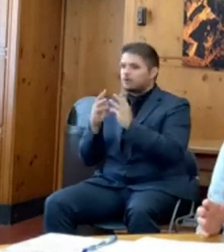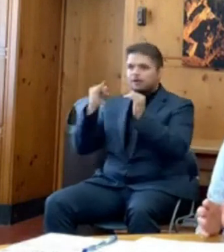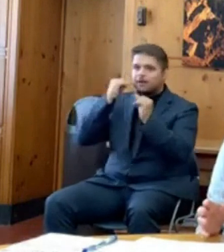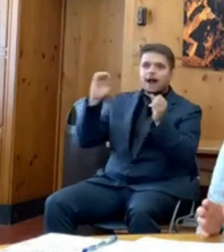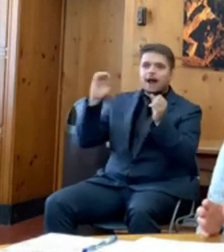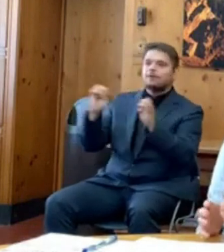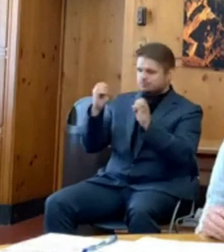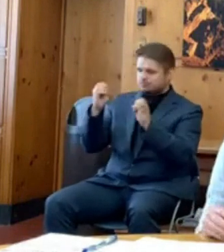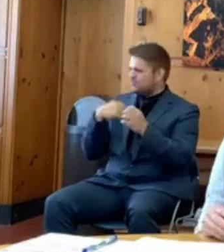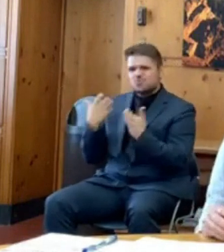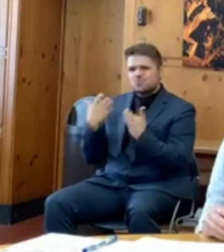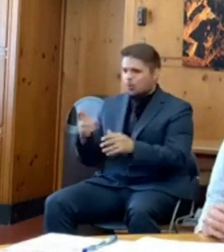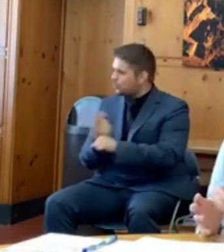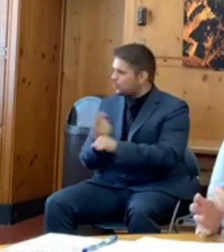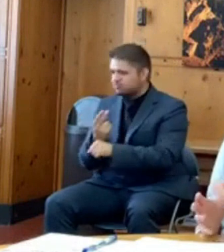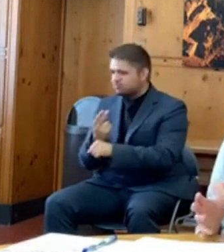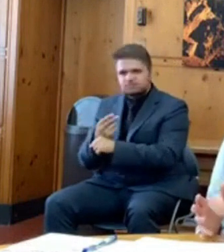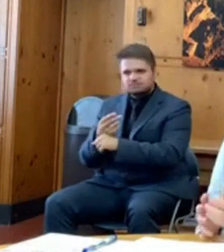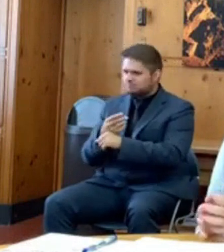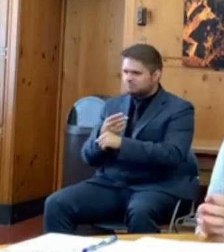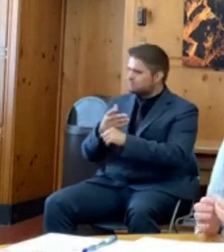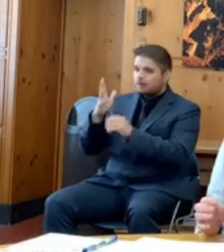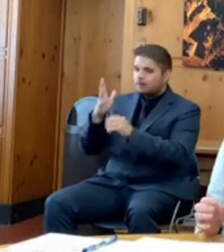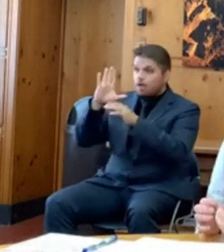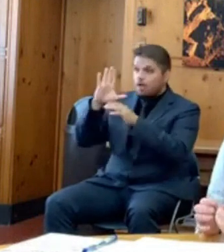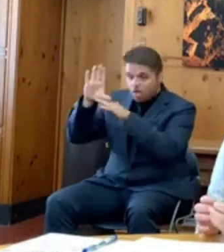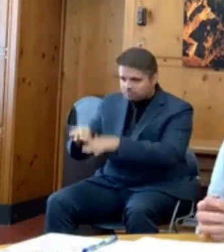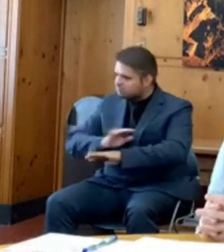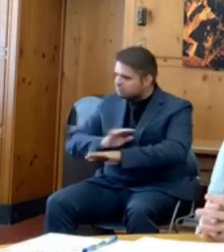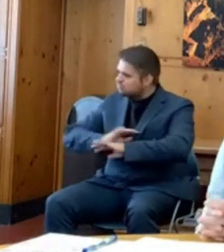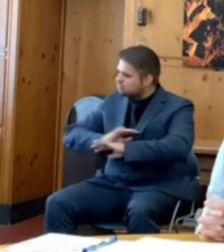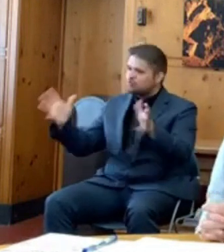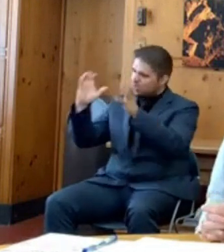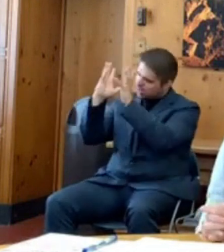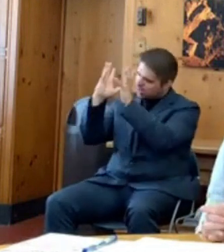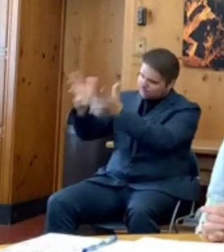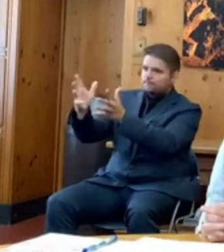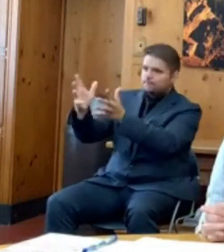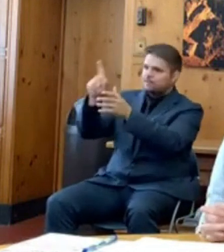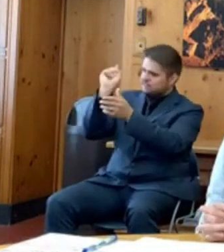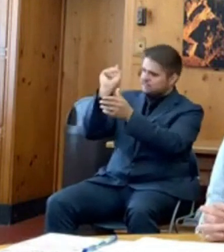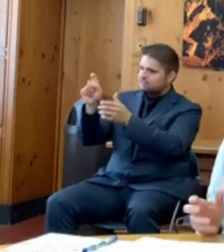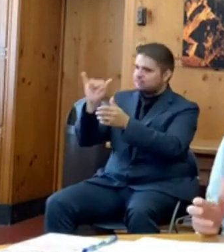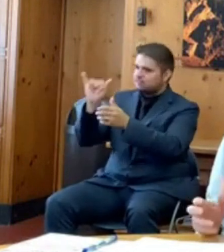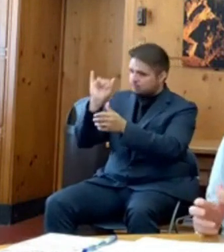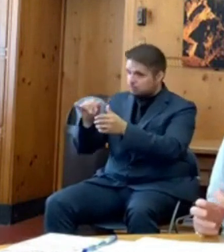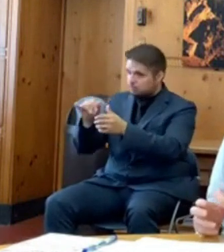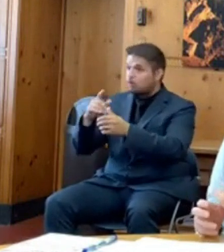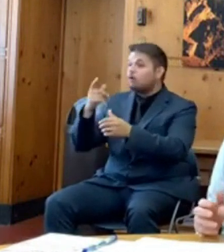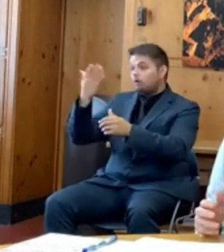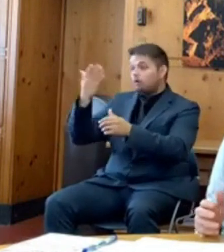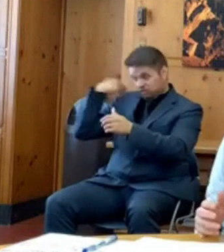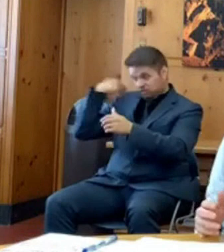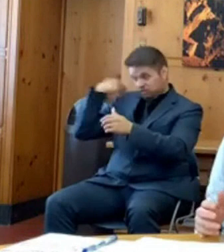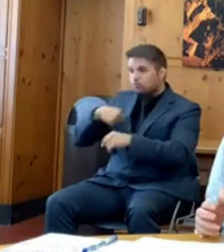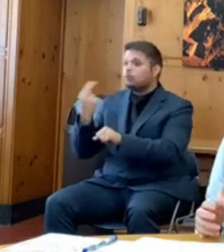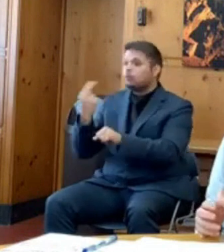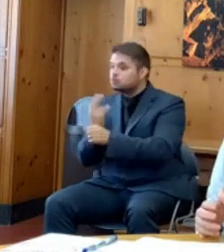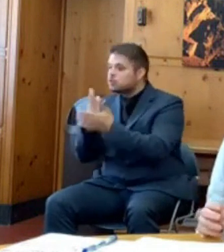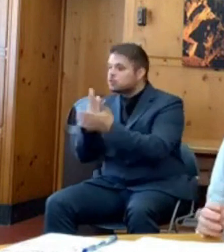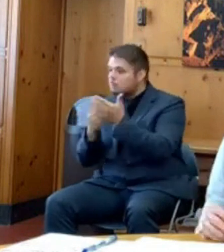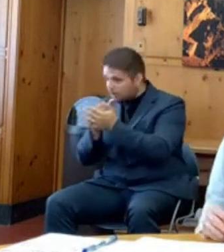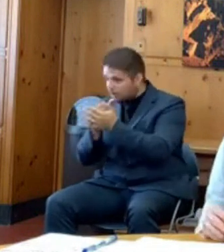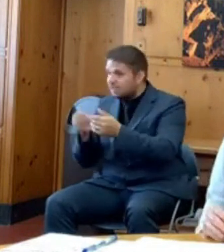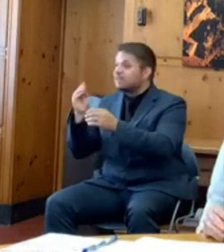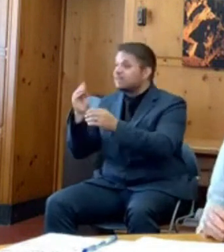one-time resources, and obviously they used a portion of the rainy day funds that we have been working for